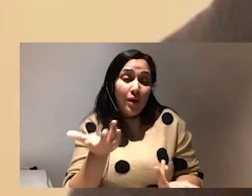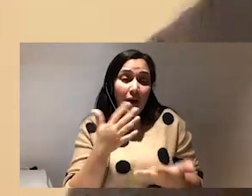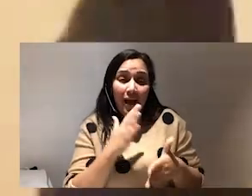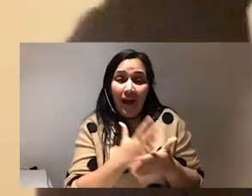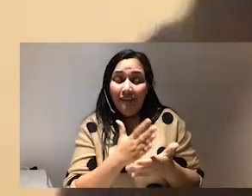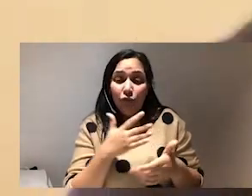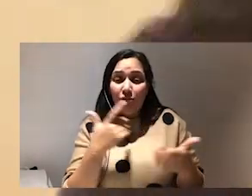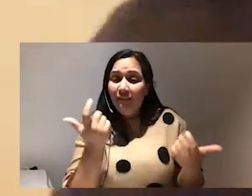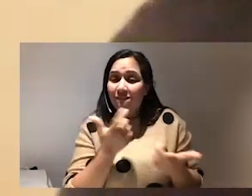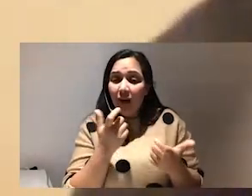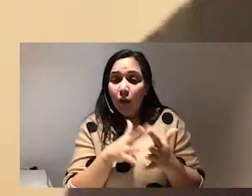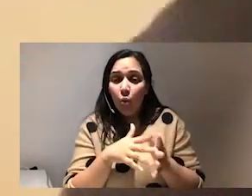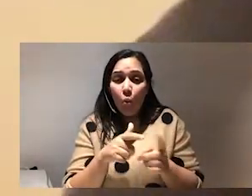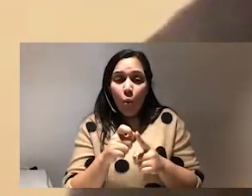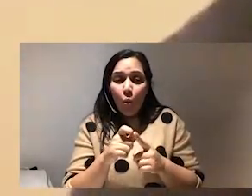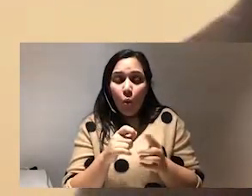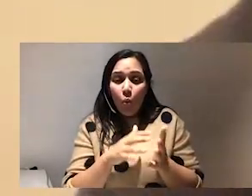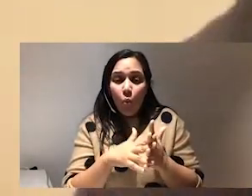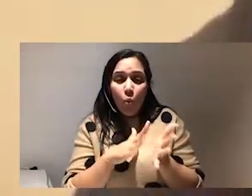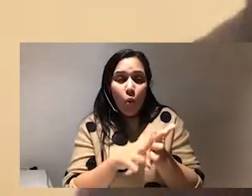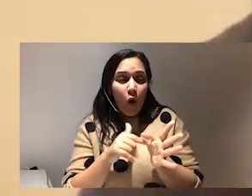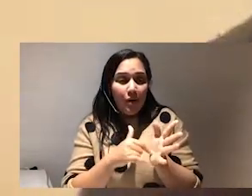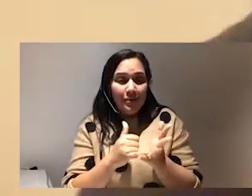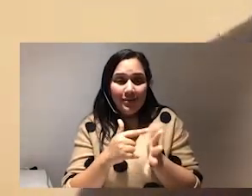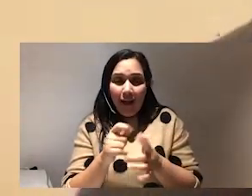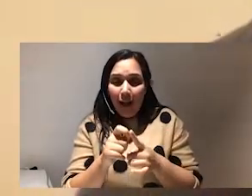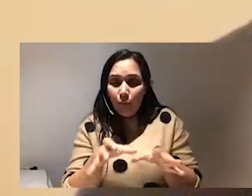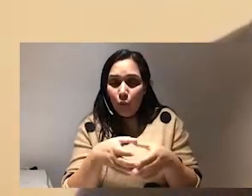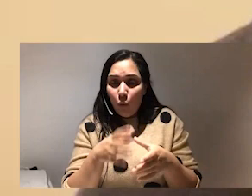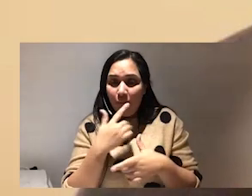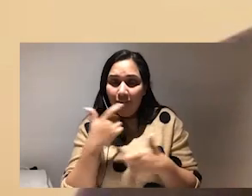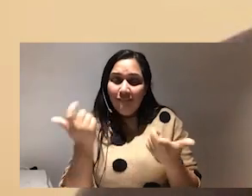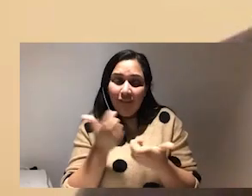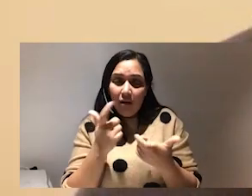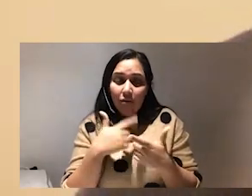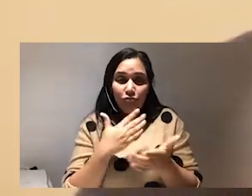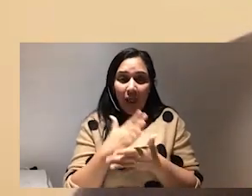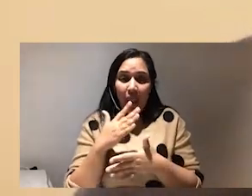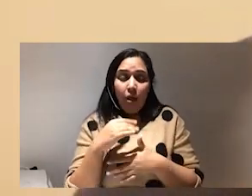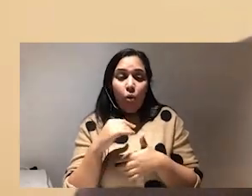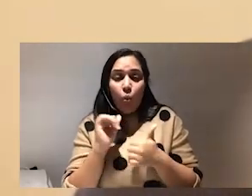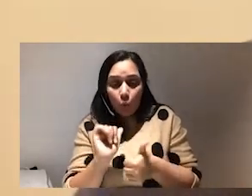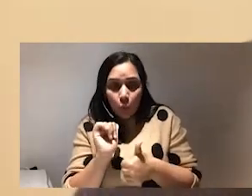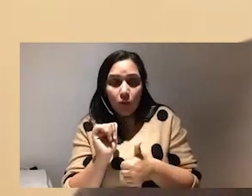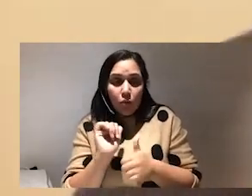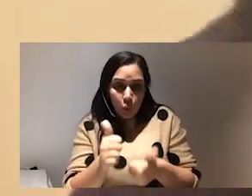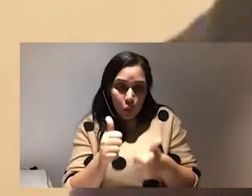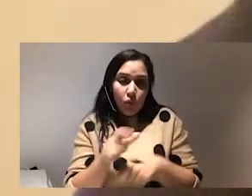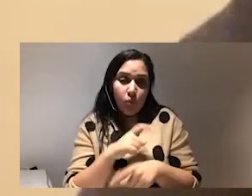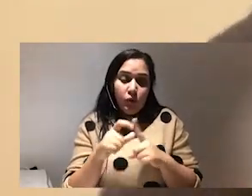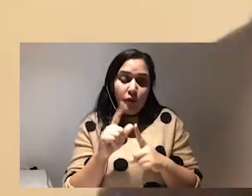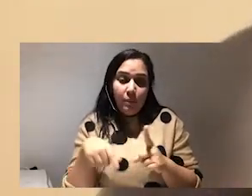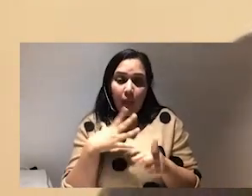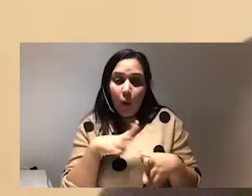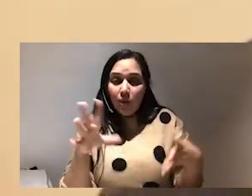whatsapp groups like martha really like free whatsapp groups across two phones like i'm in i'm in really good community with people that i want to be in